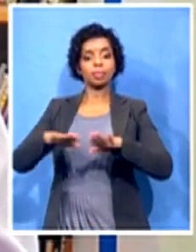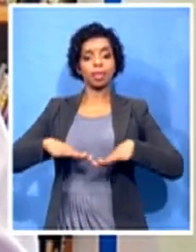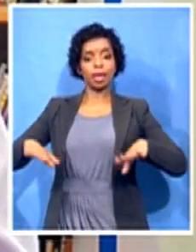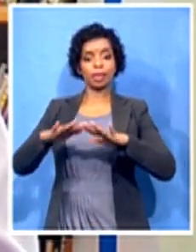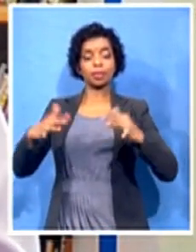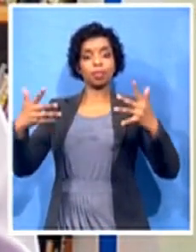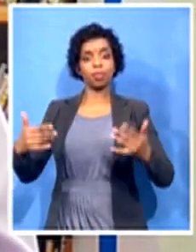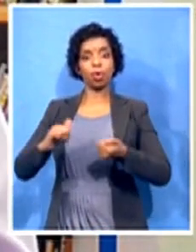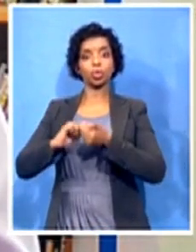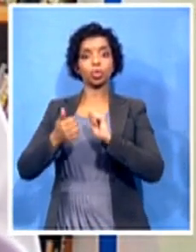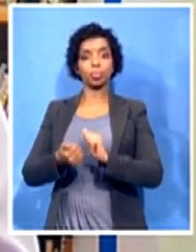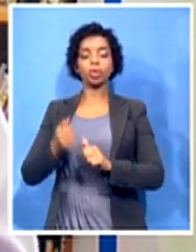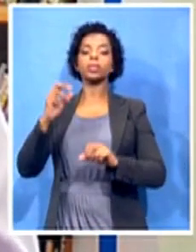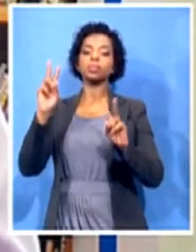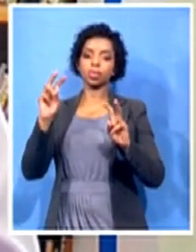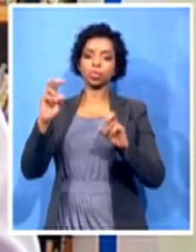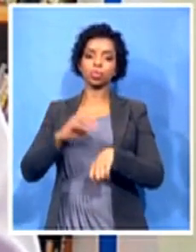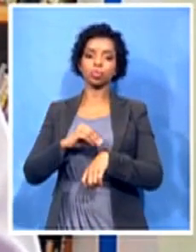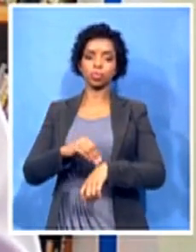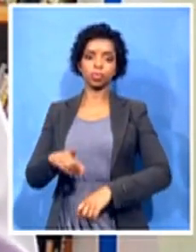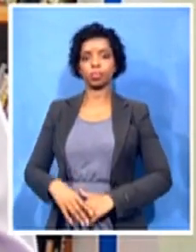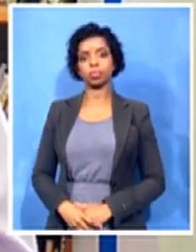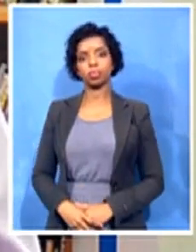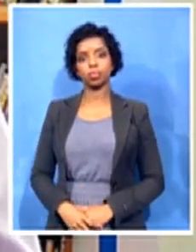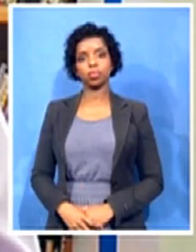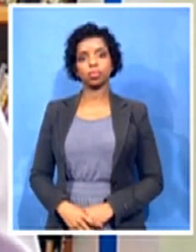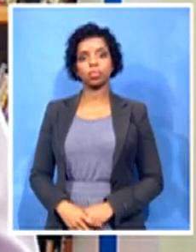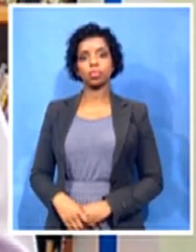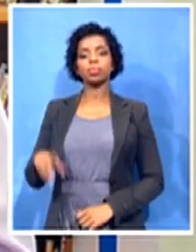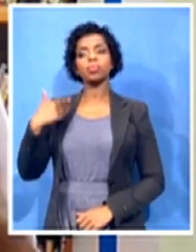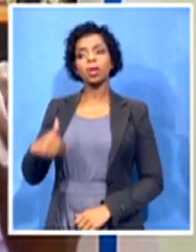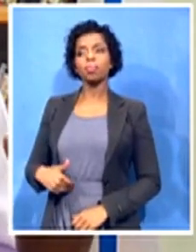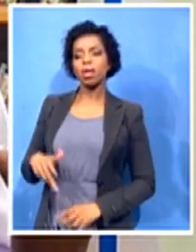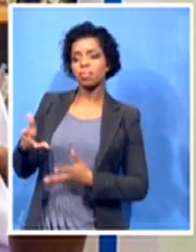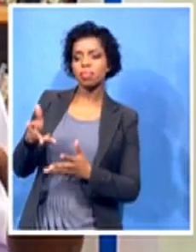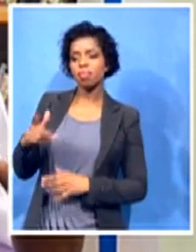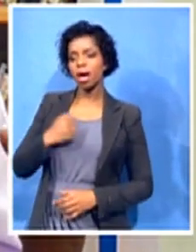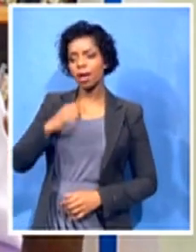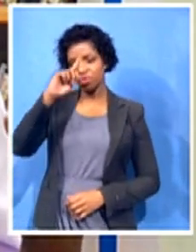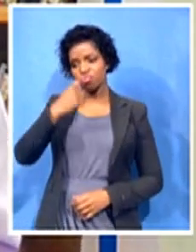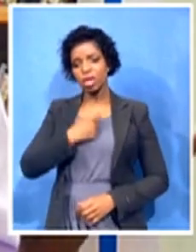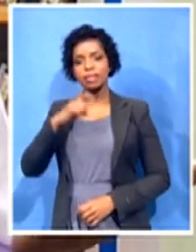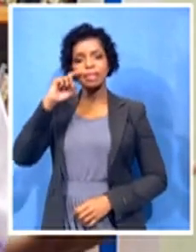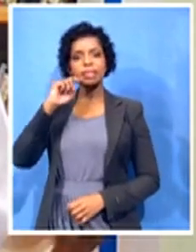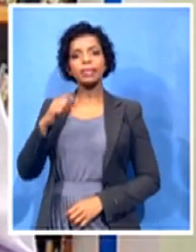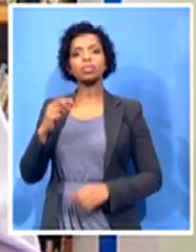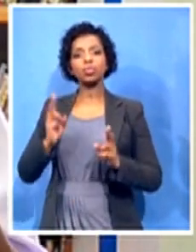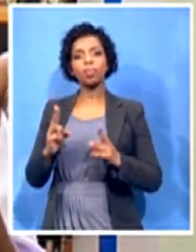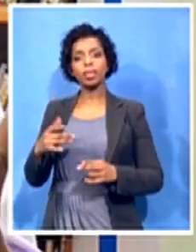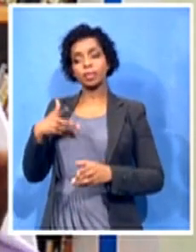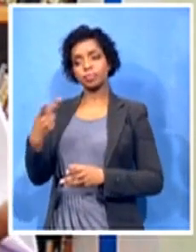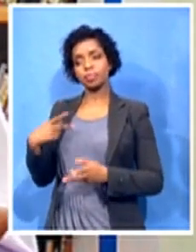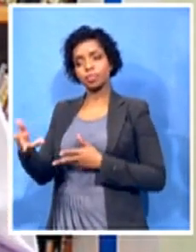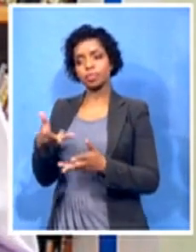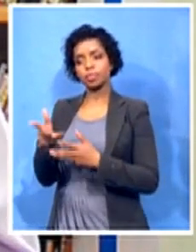When my grandson and I speak, he always says that he wishes that his school could be like other schools, where they can have playing fields and be able to train